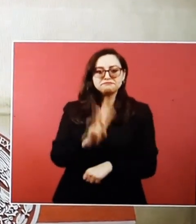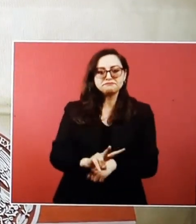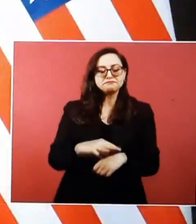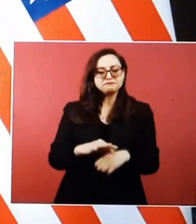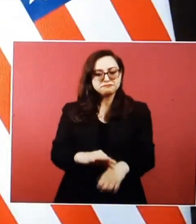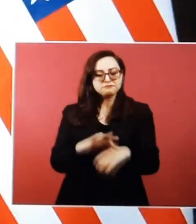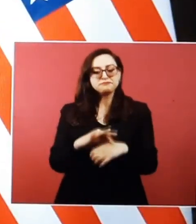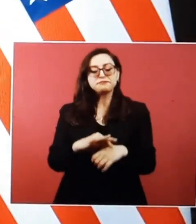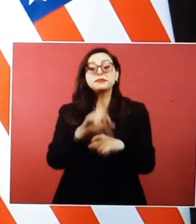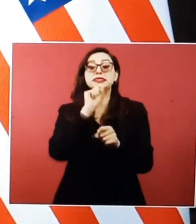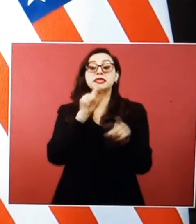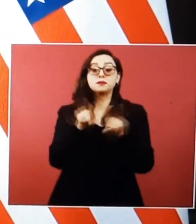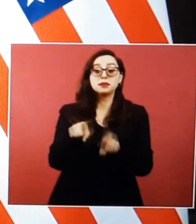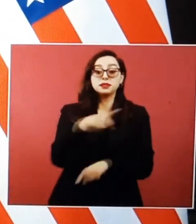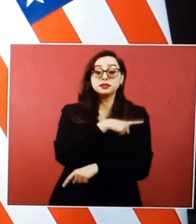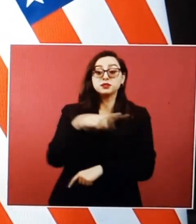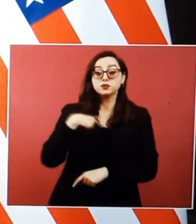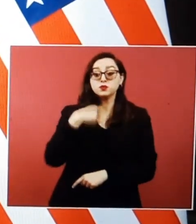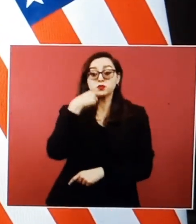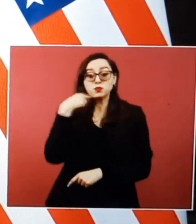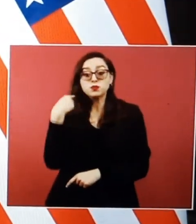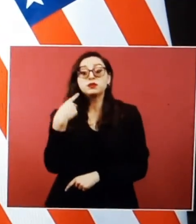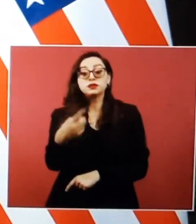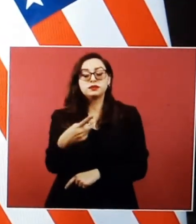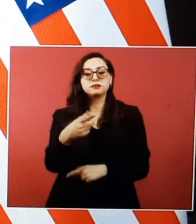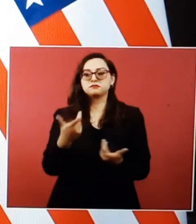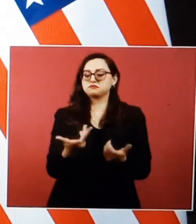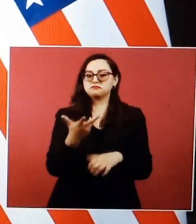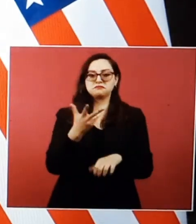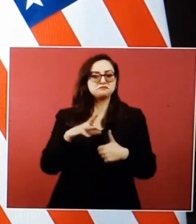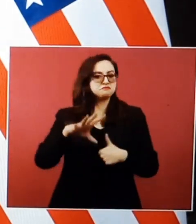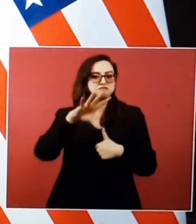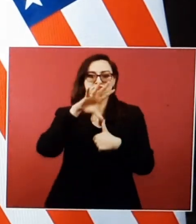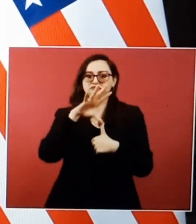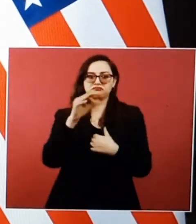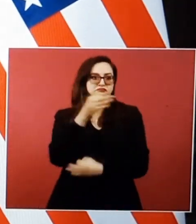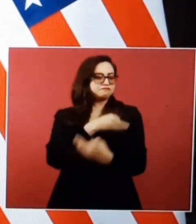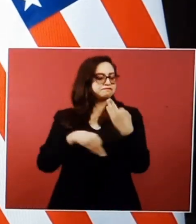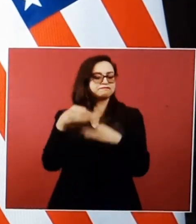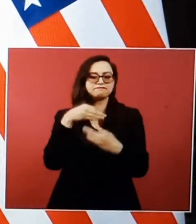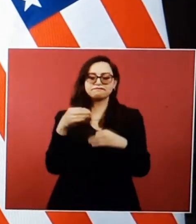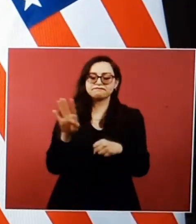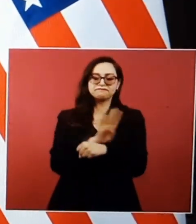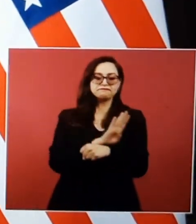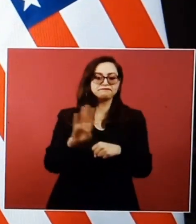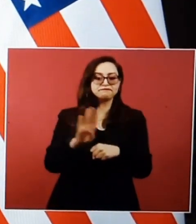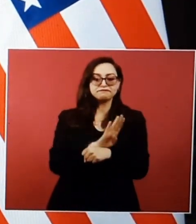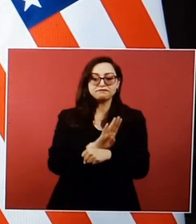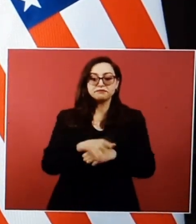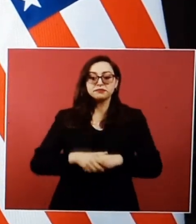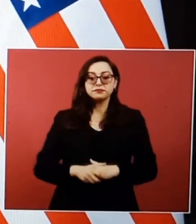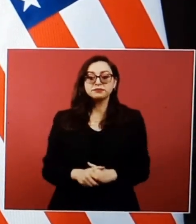entire North America. We've renewed our dependence and deepened our cooperation